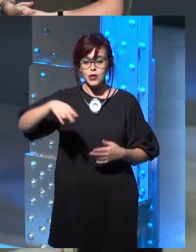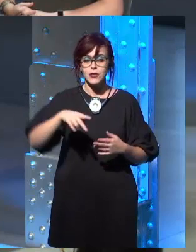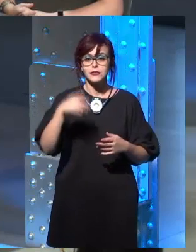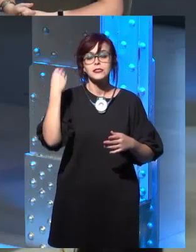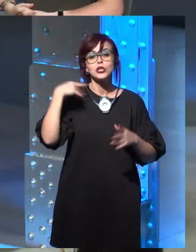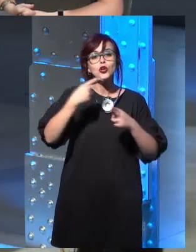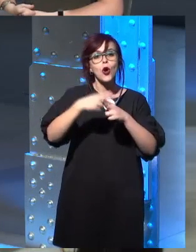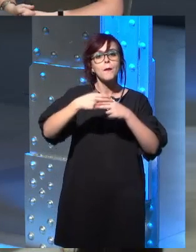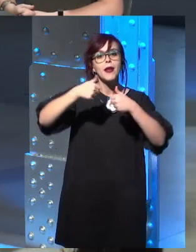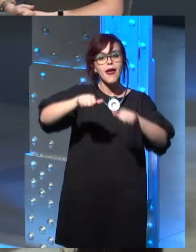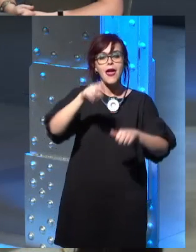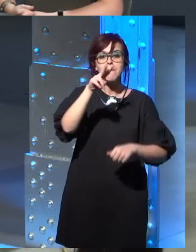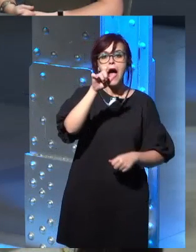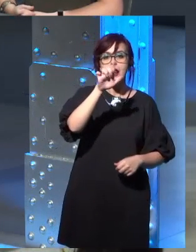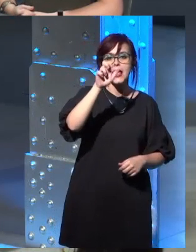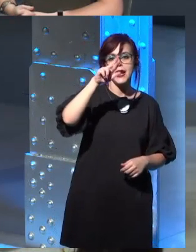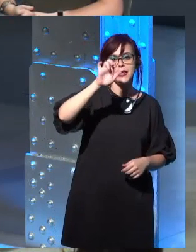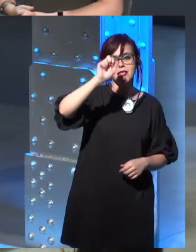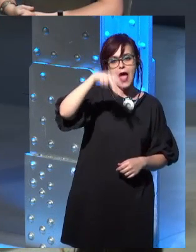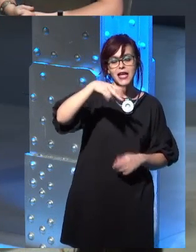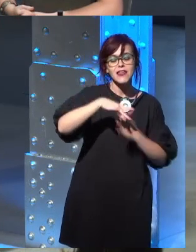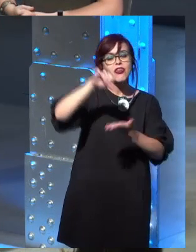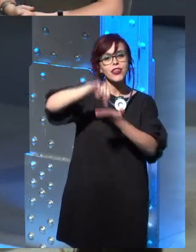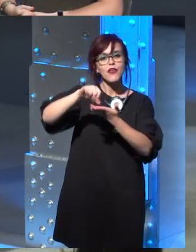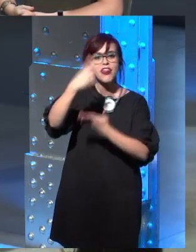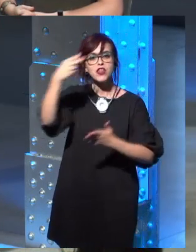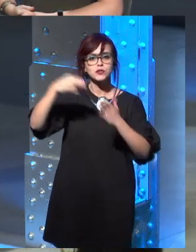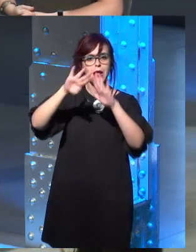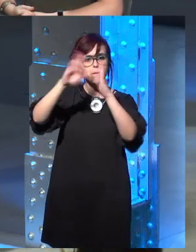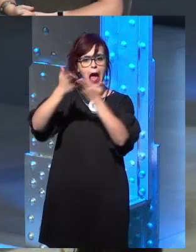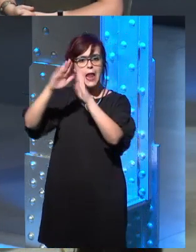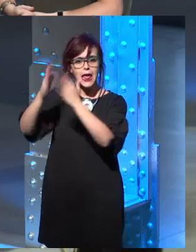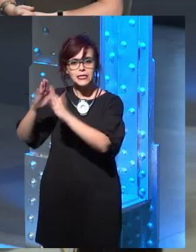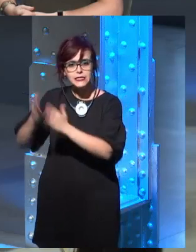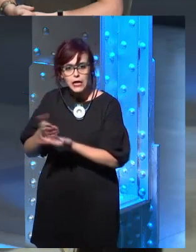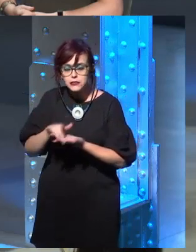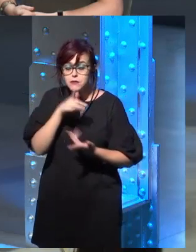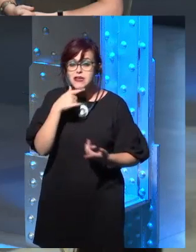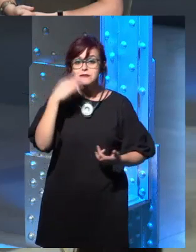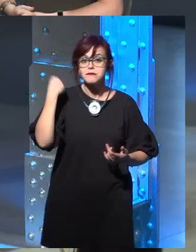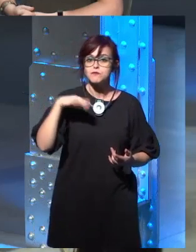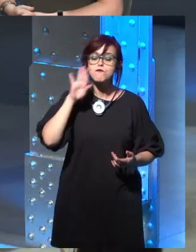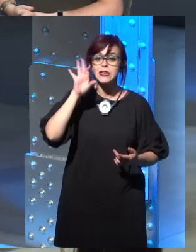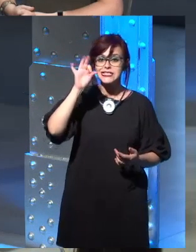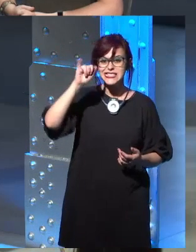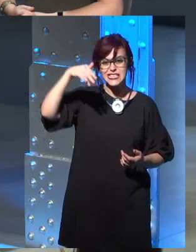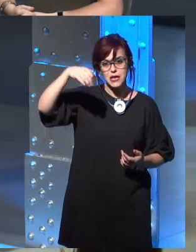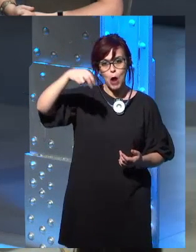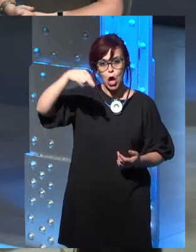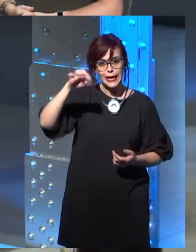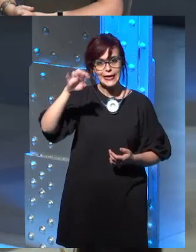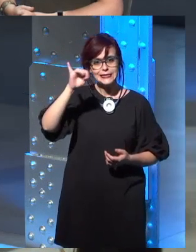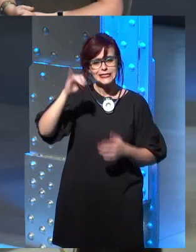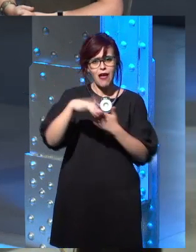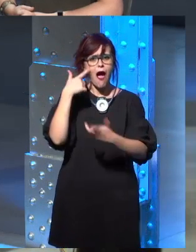Besson, the name is Barerian in the City of the 2,000 Planets, Simonetti. Well,